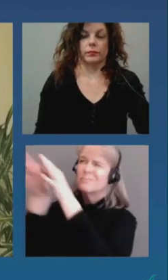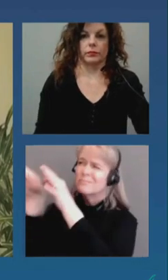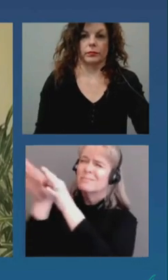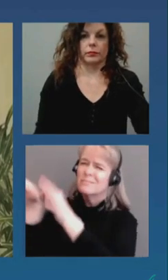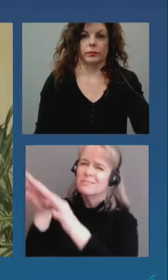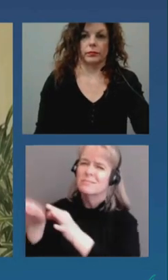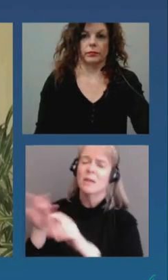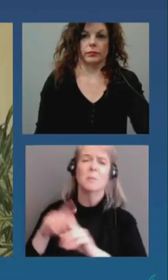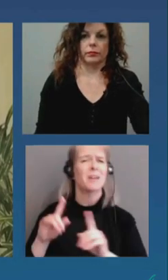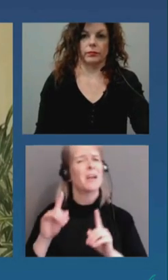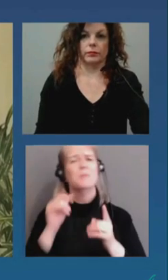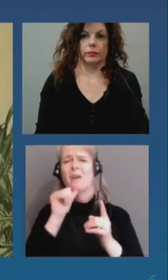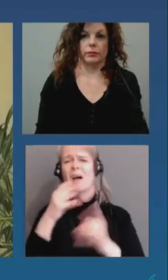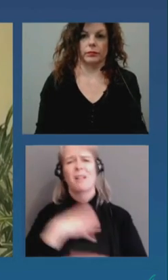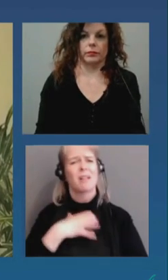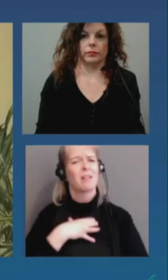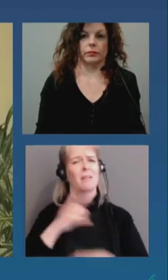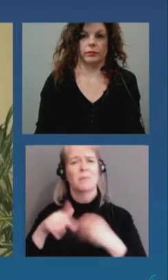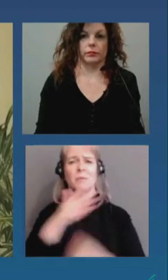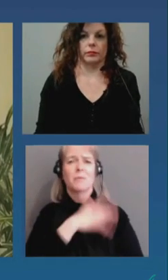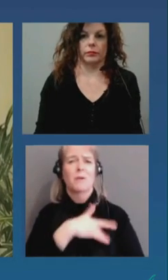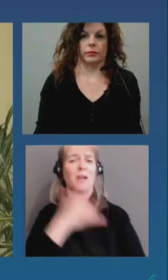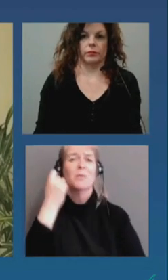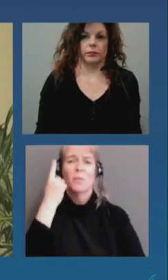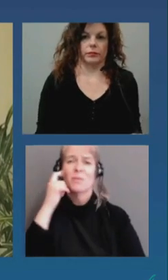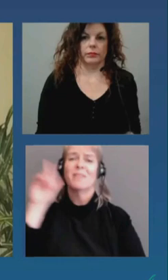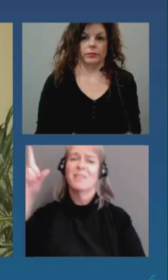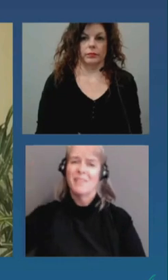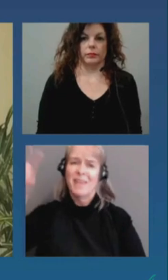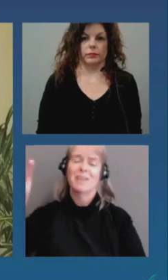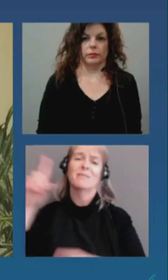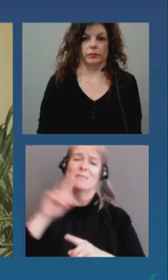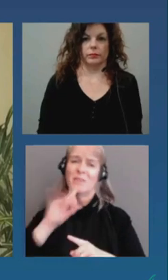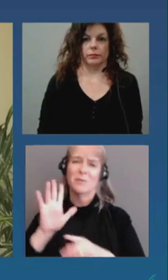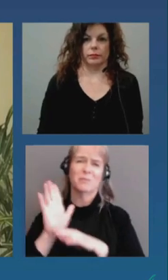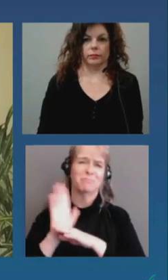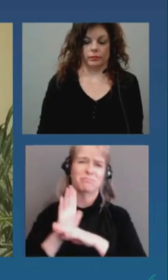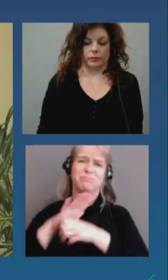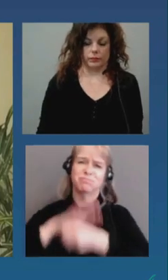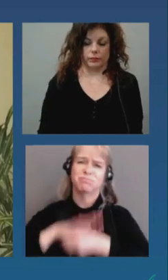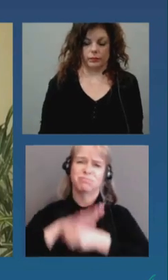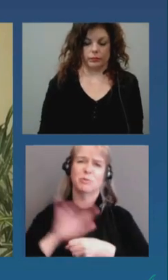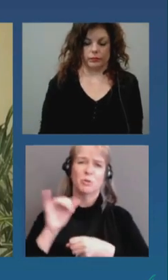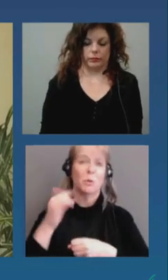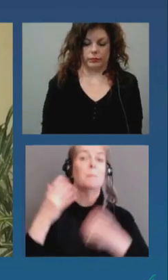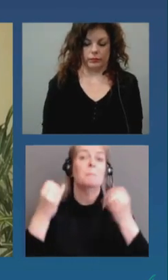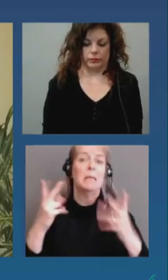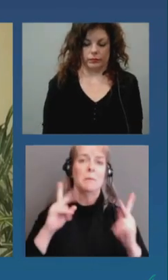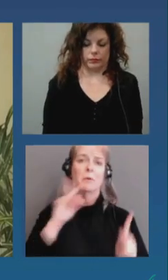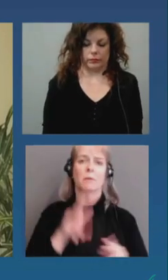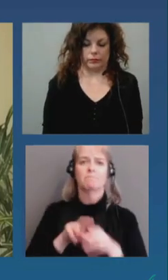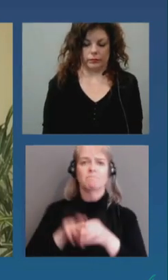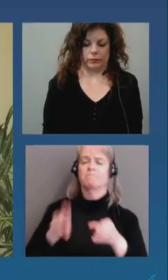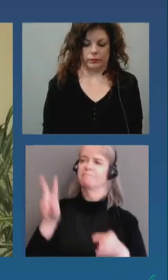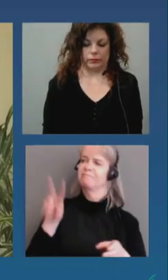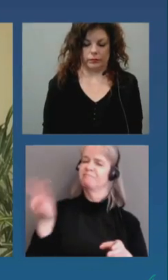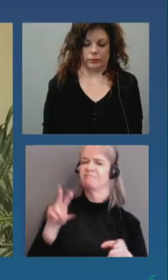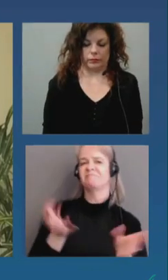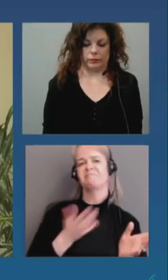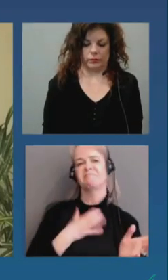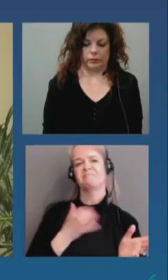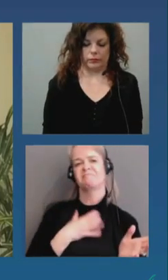you know people that can sit back and an armchair quarterback but i think the lesson out of friday was